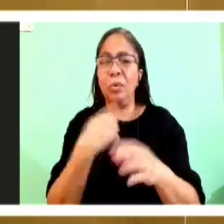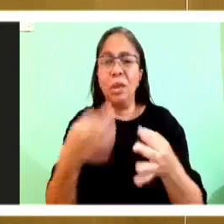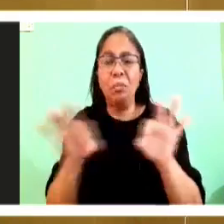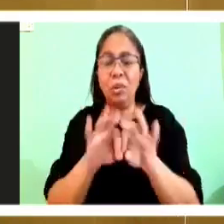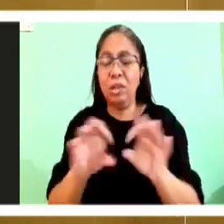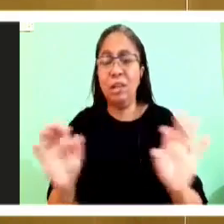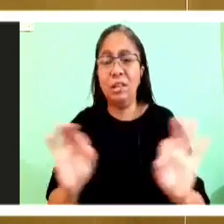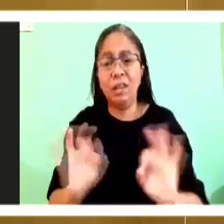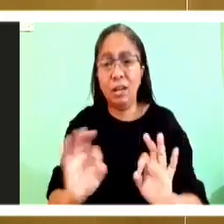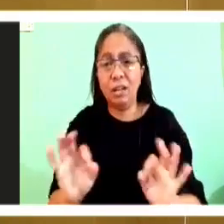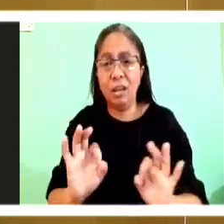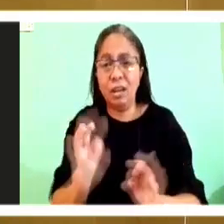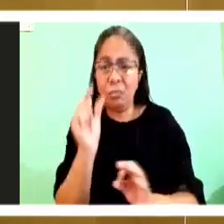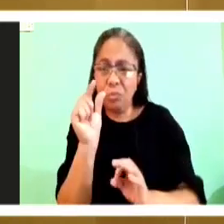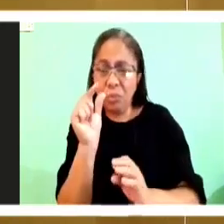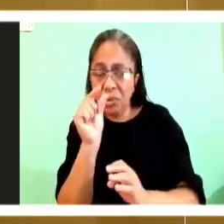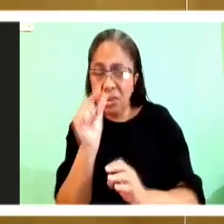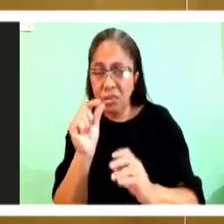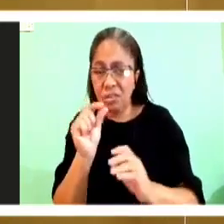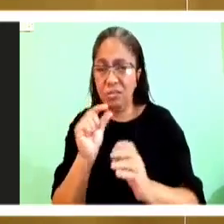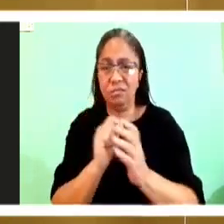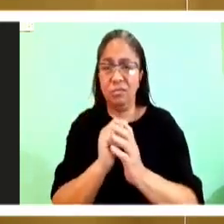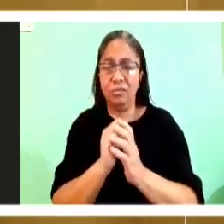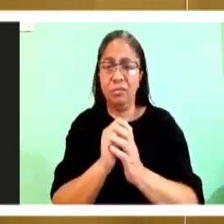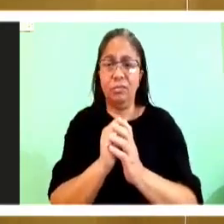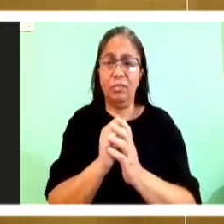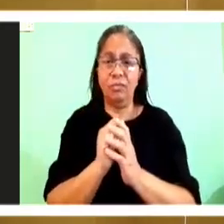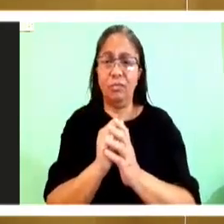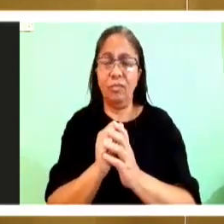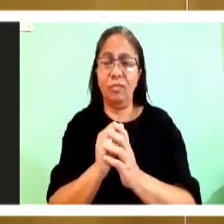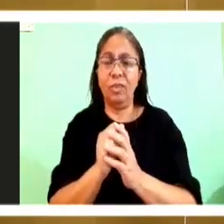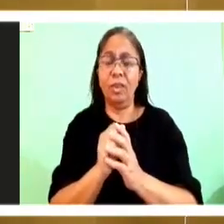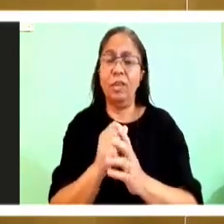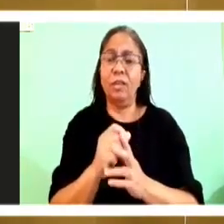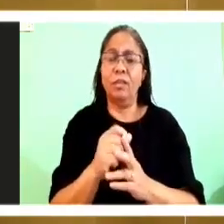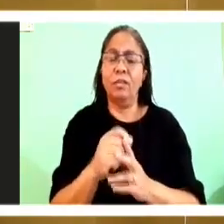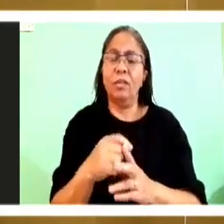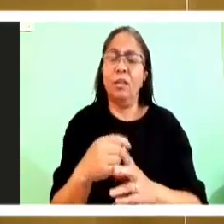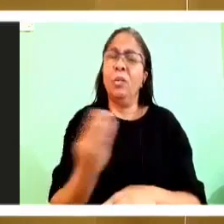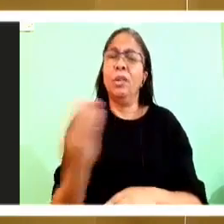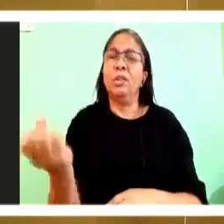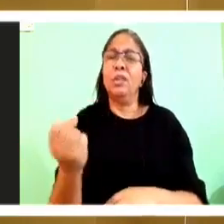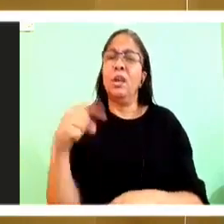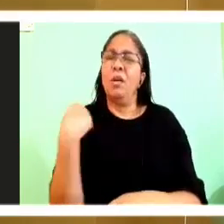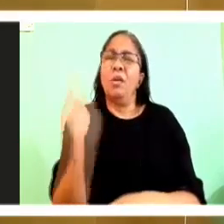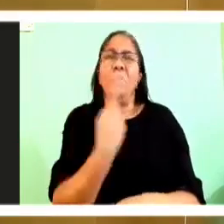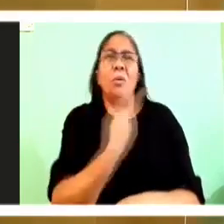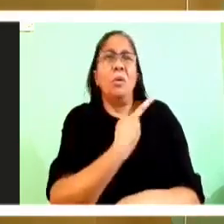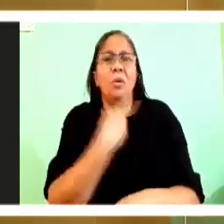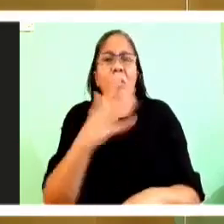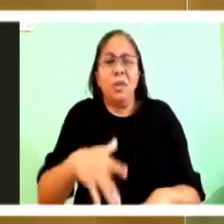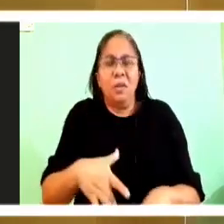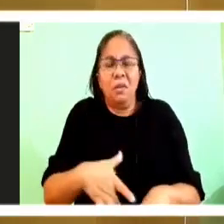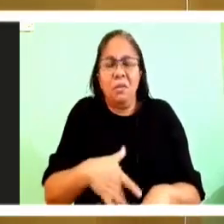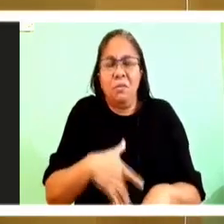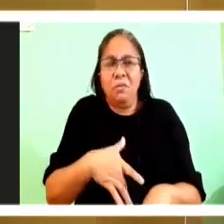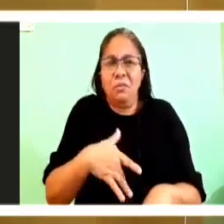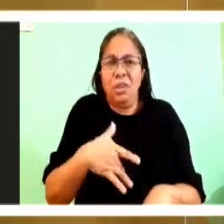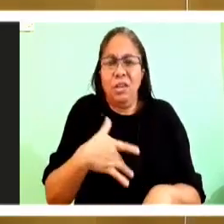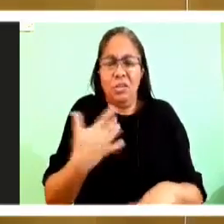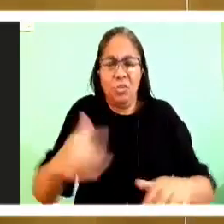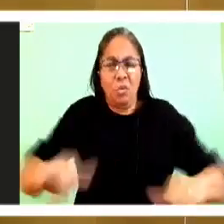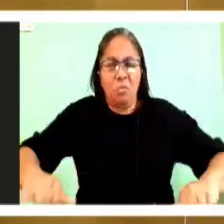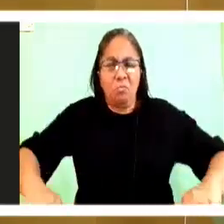Puny might. brothers and sisters we become so arrogant and so filled and self possessed and